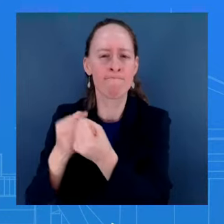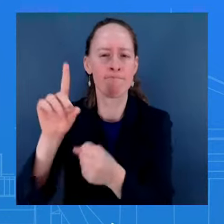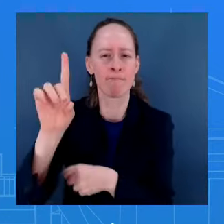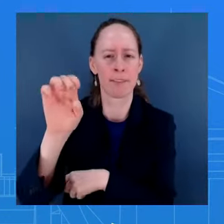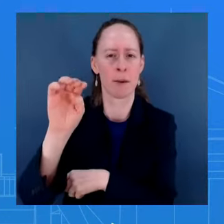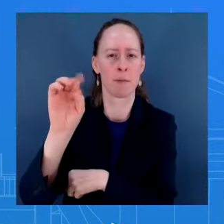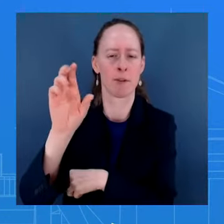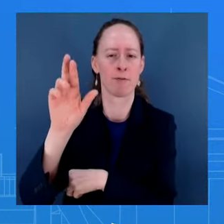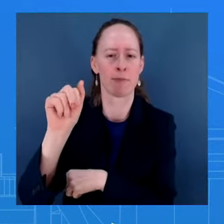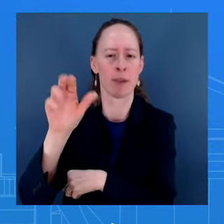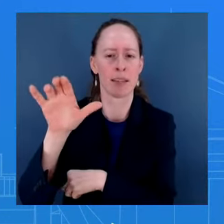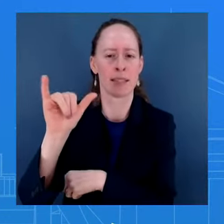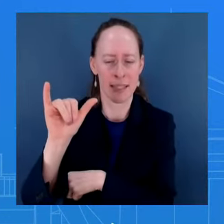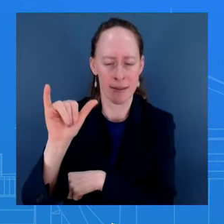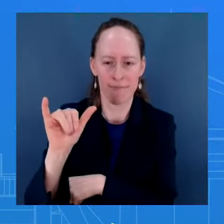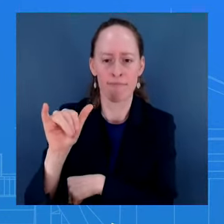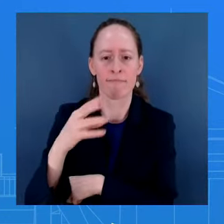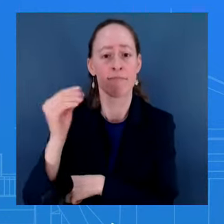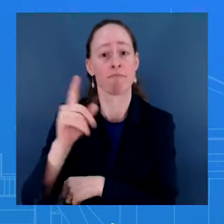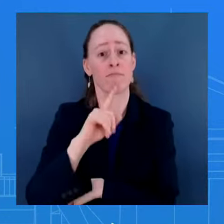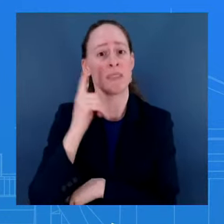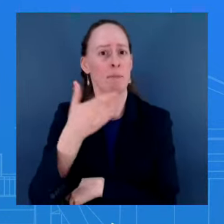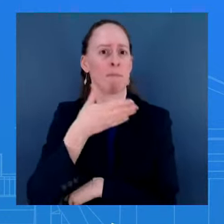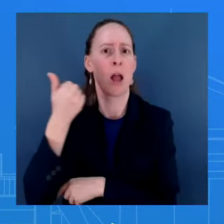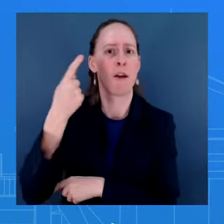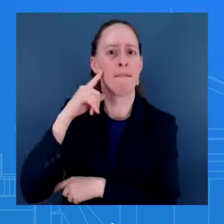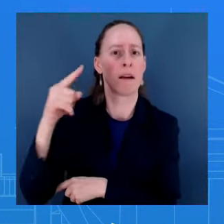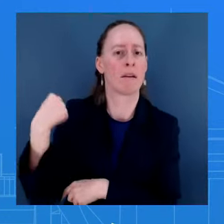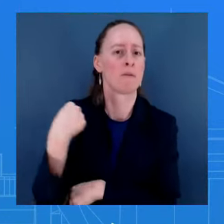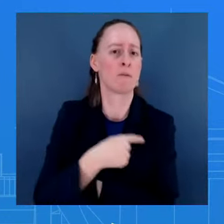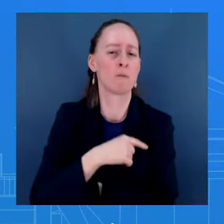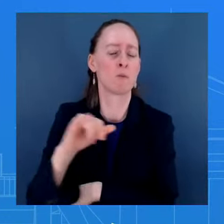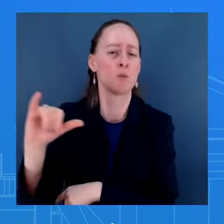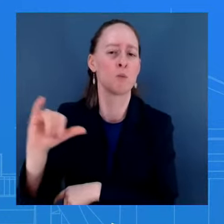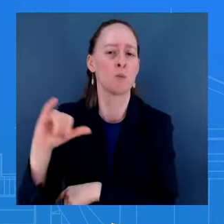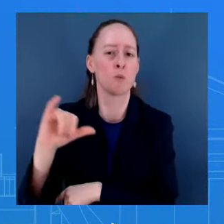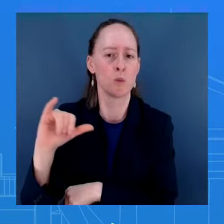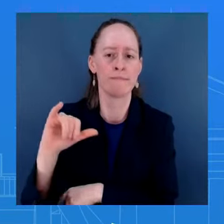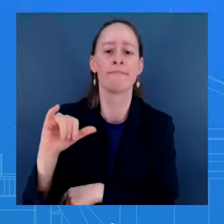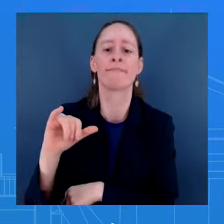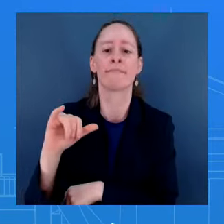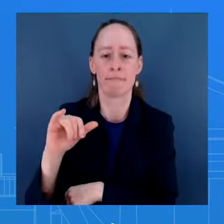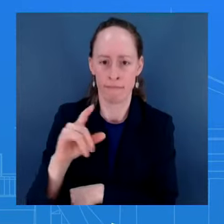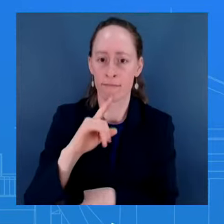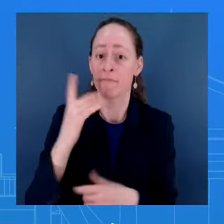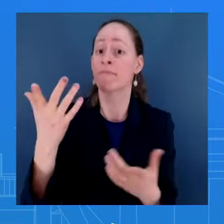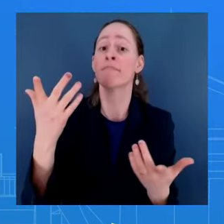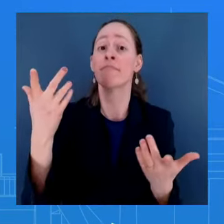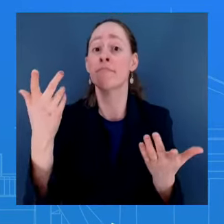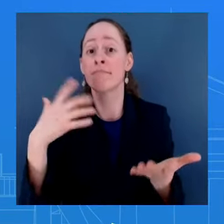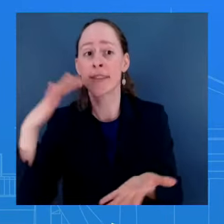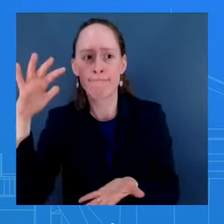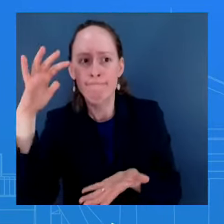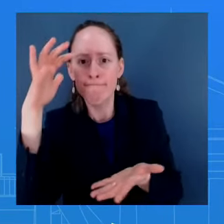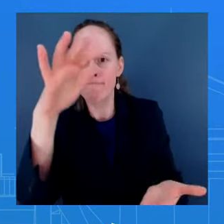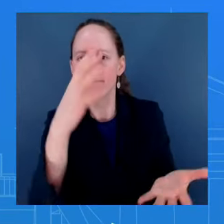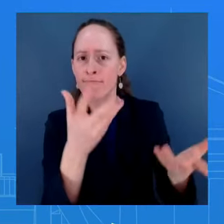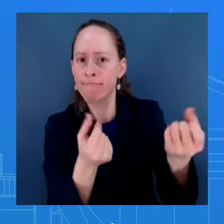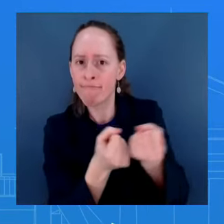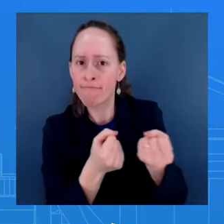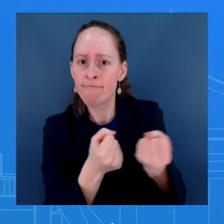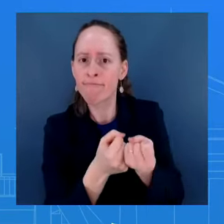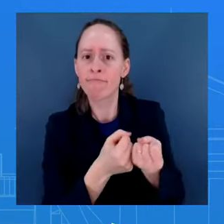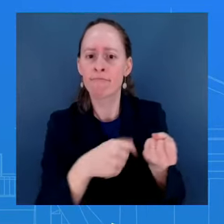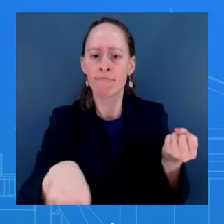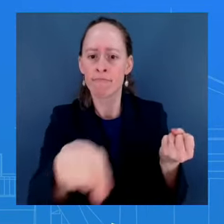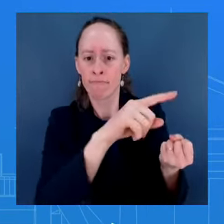needs to put that national security supplemental on the floor and let it get that overwhelming support, bipartisan support that we know that it's going to get. And finally,